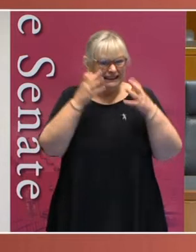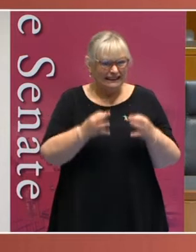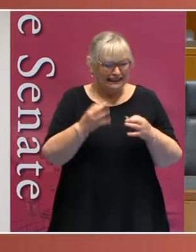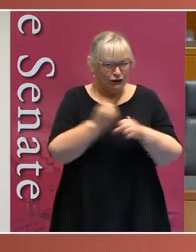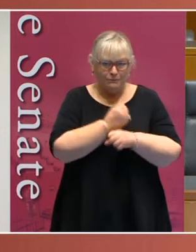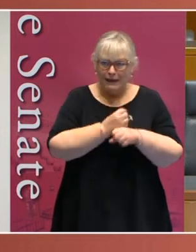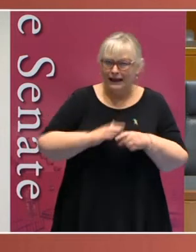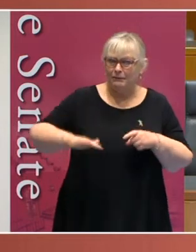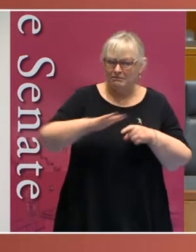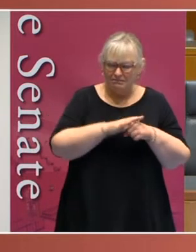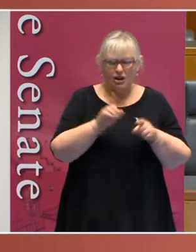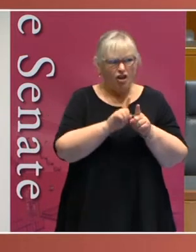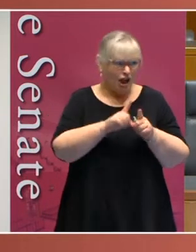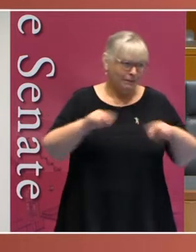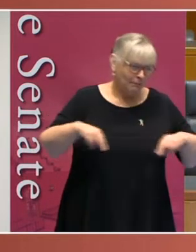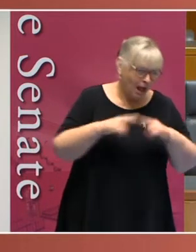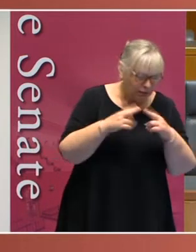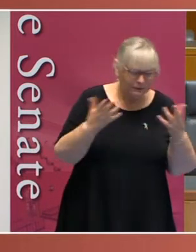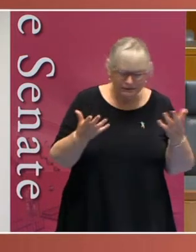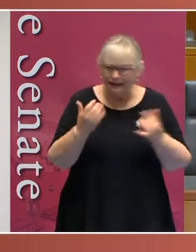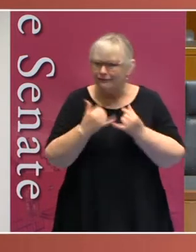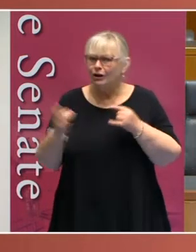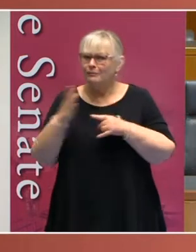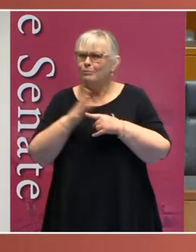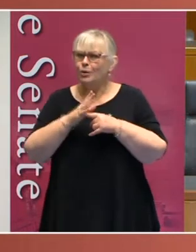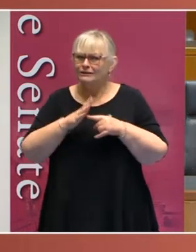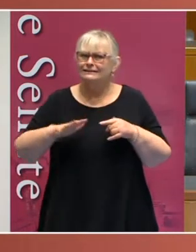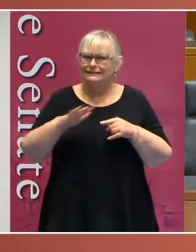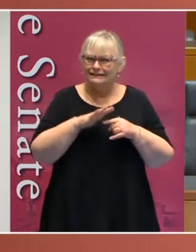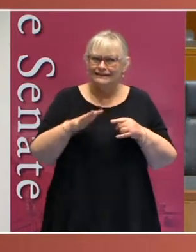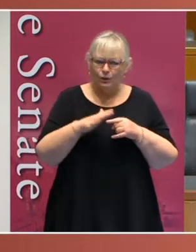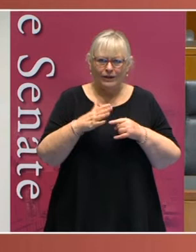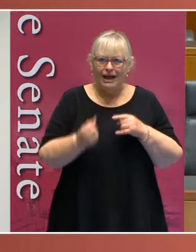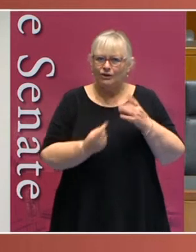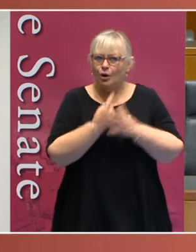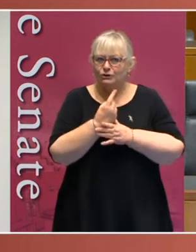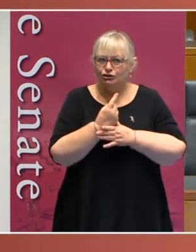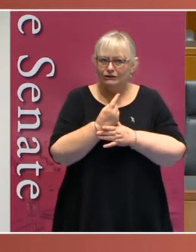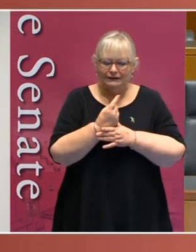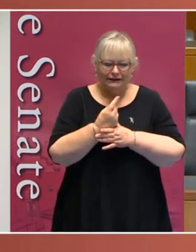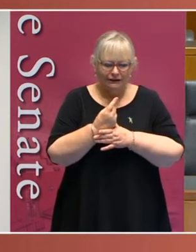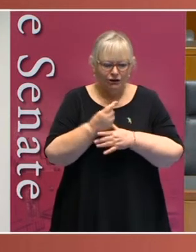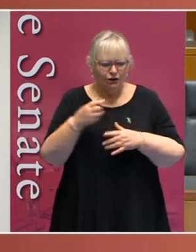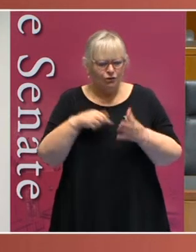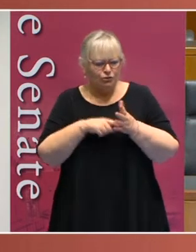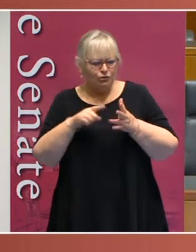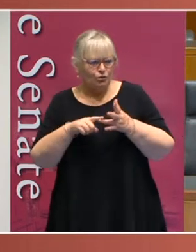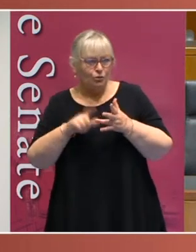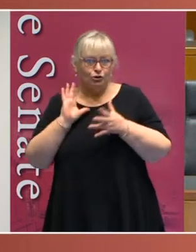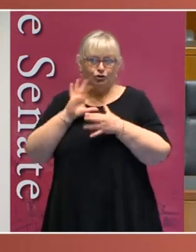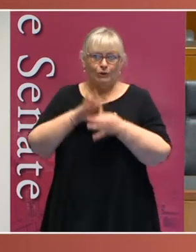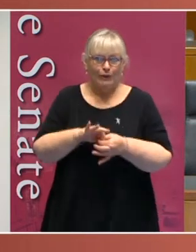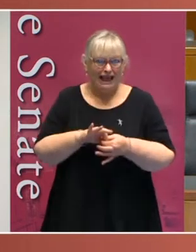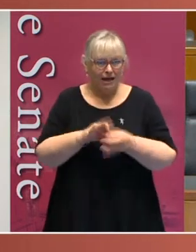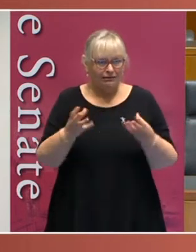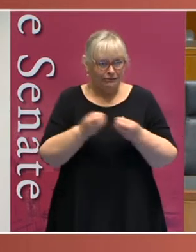like the Australian Parliament at key moments have had the opportunity either to join with